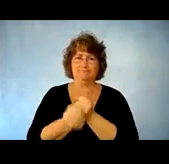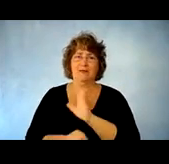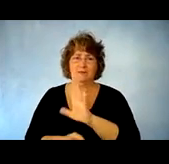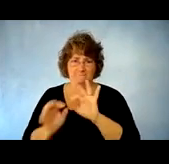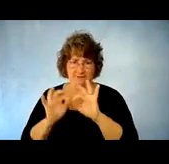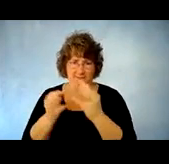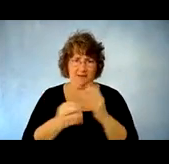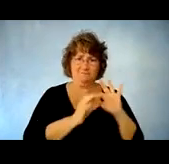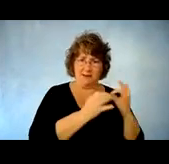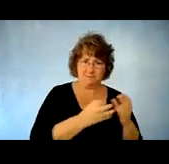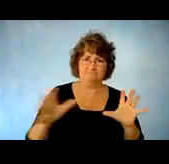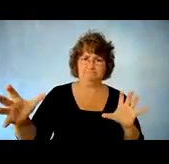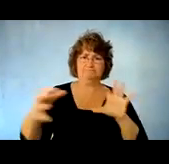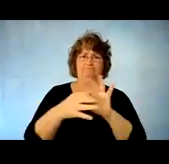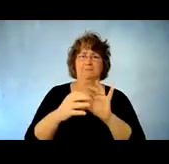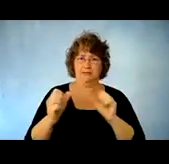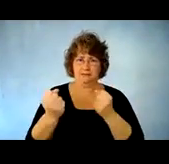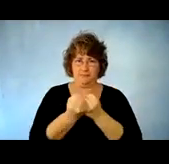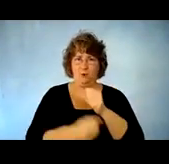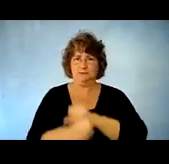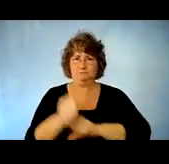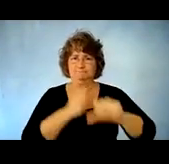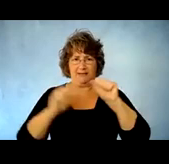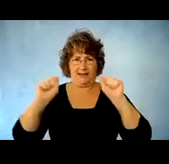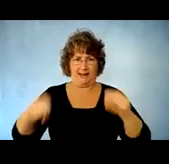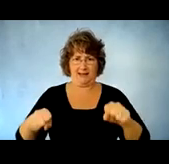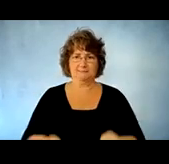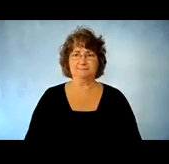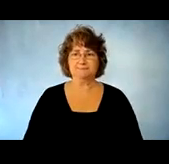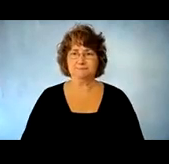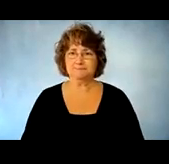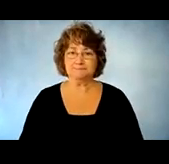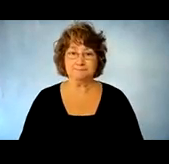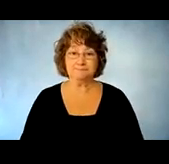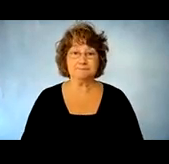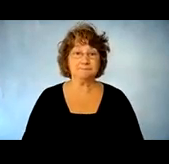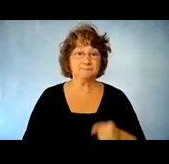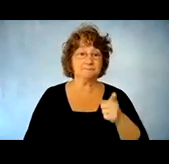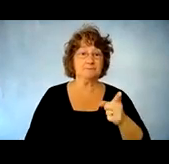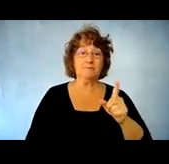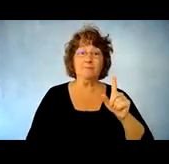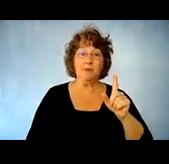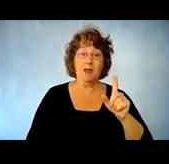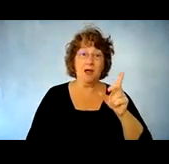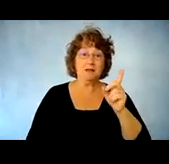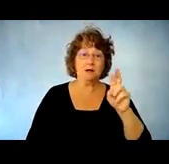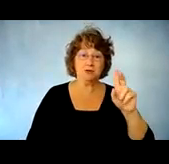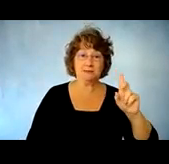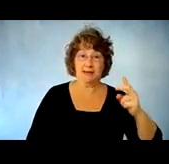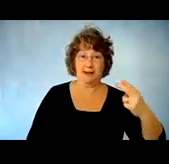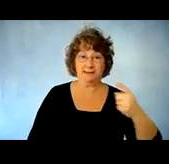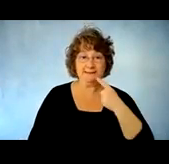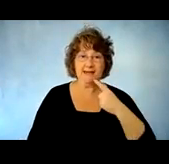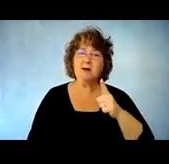and i would just add that they to continue ongoing surfaces i mean it's an iterative process it takes